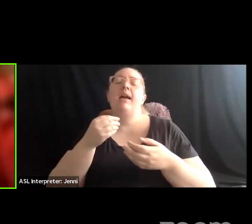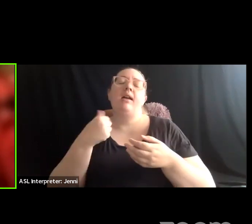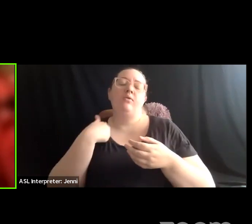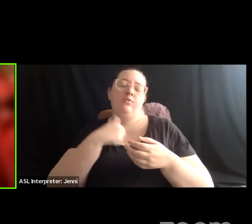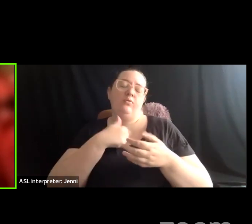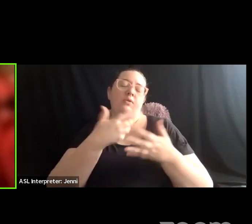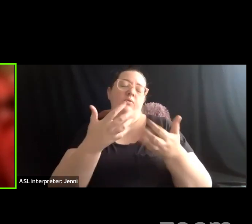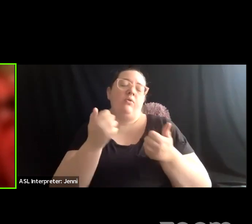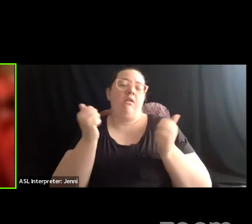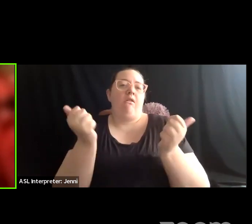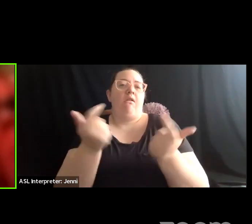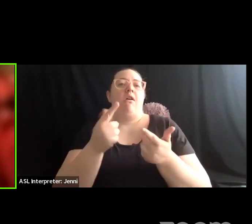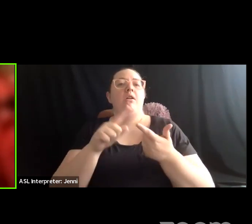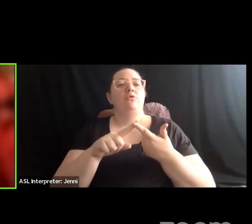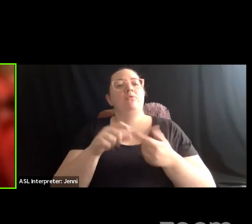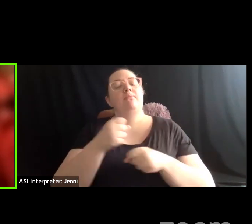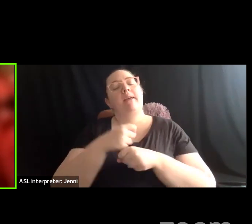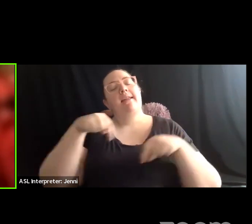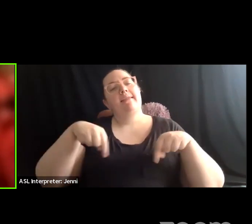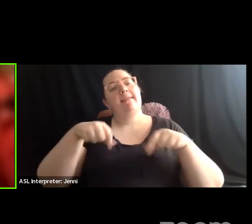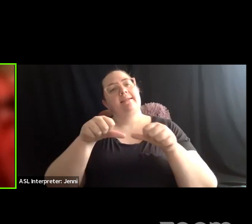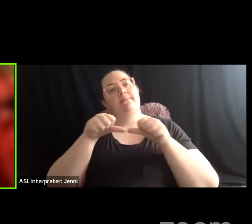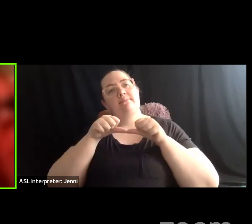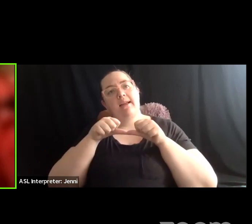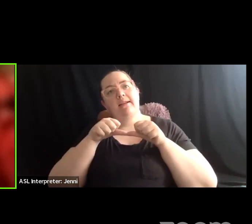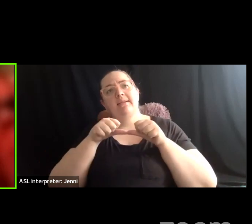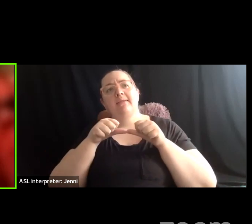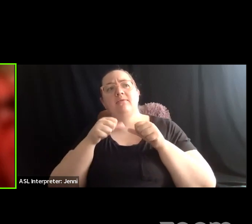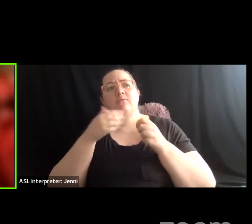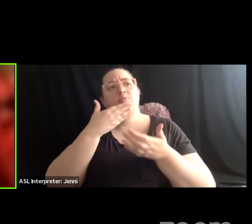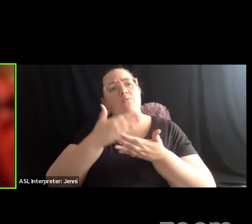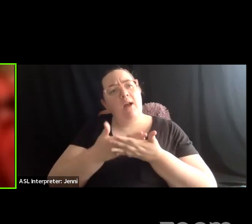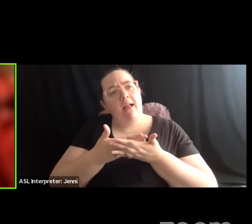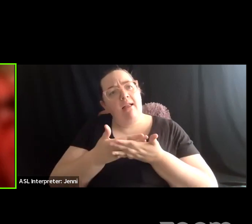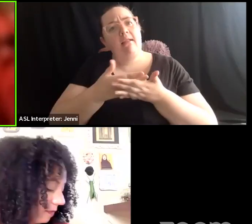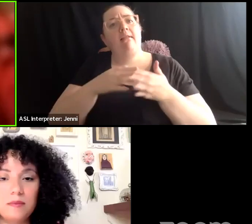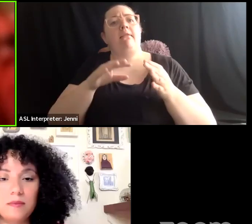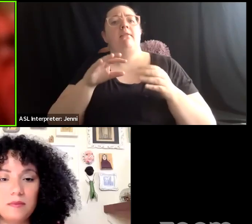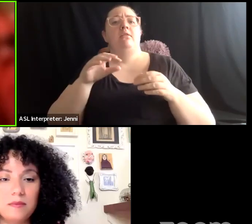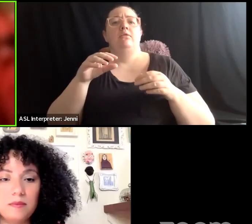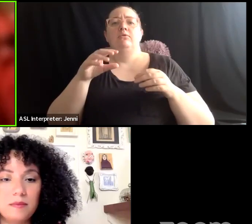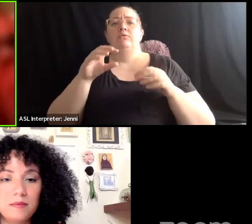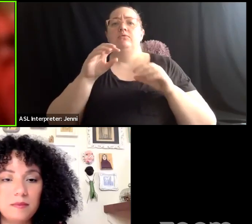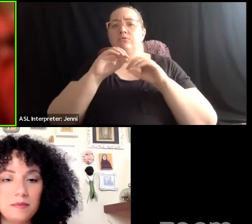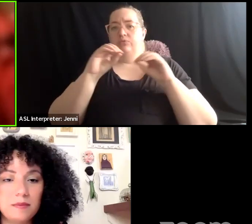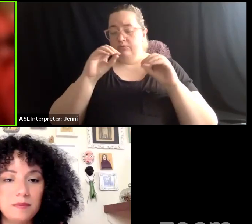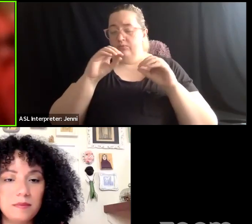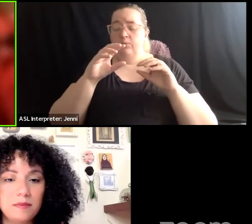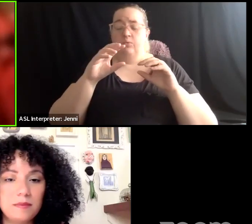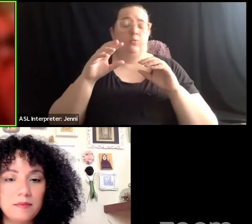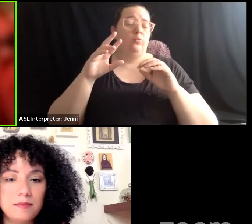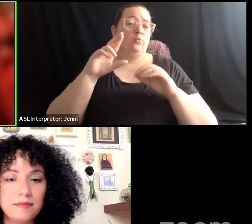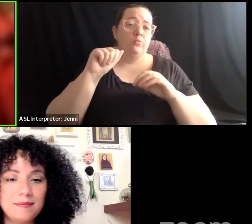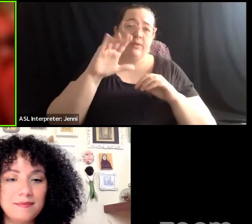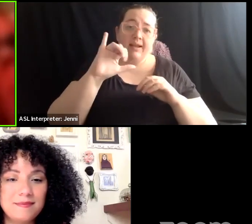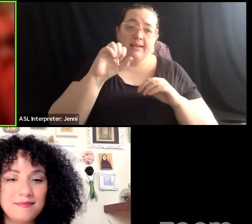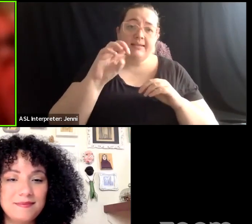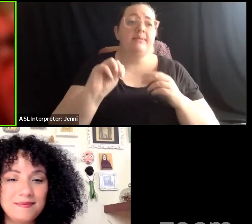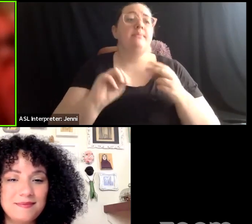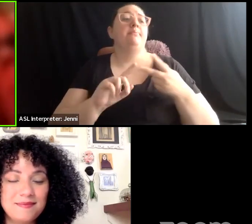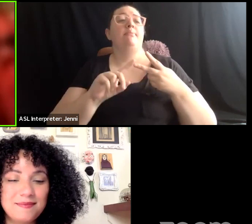together. One that is rooted in justice, that is free of racism, transphobia, homophobia,